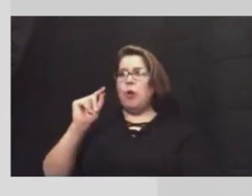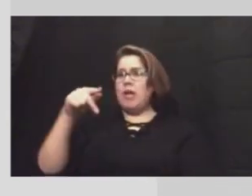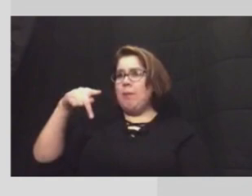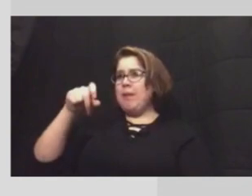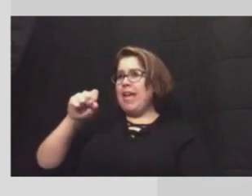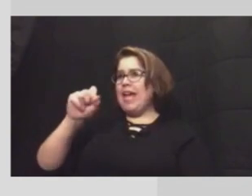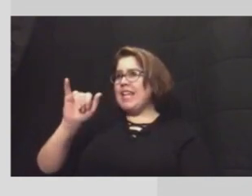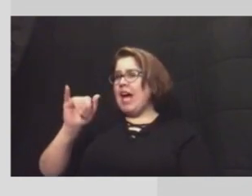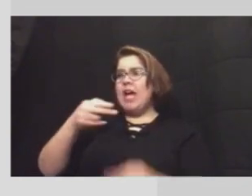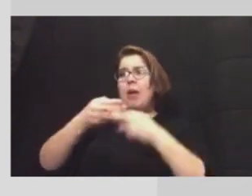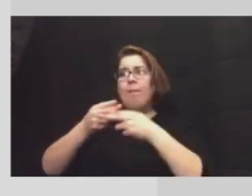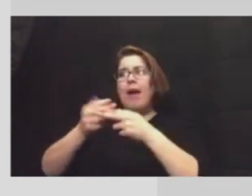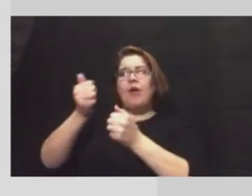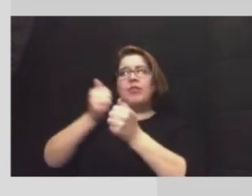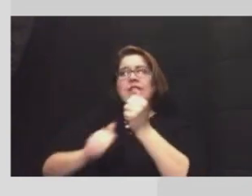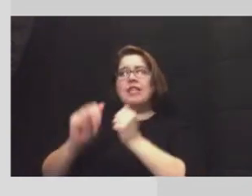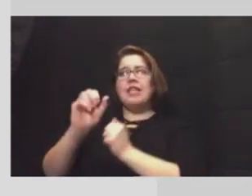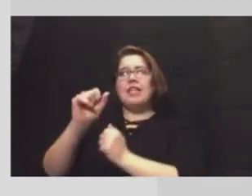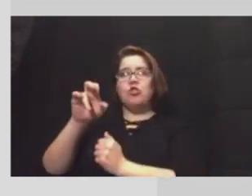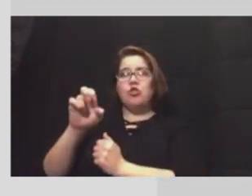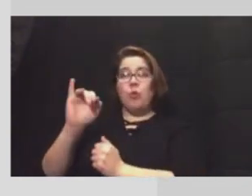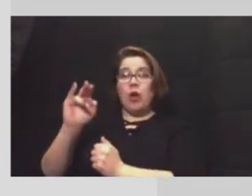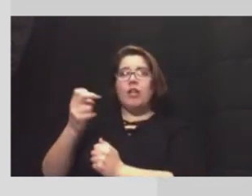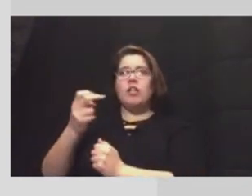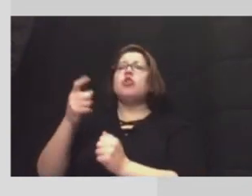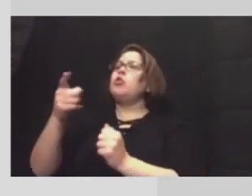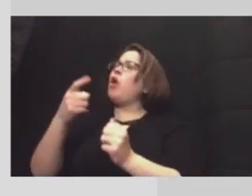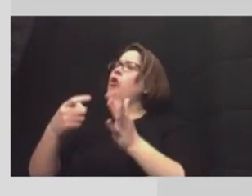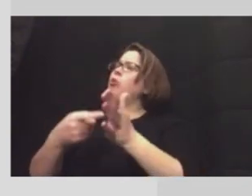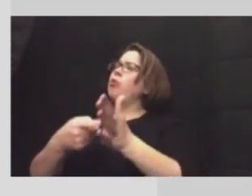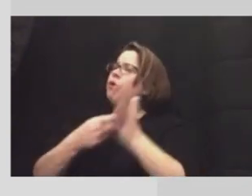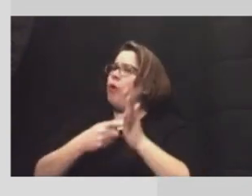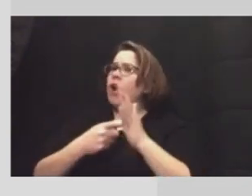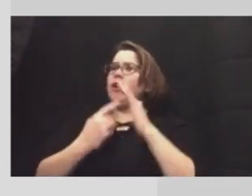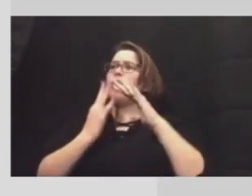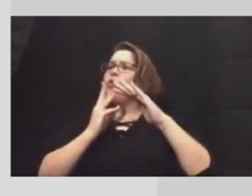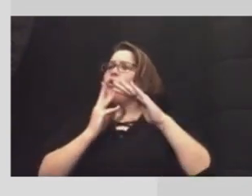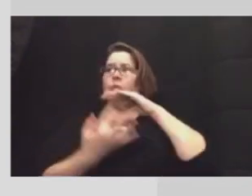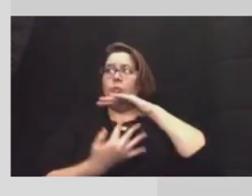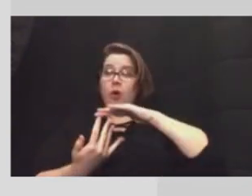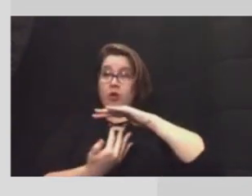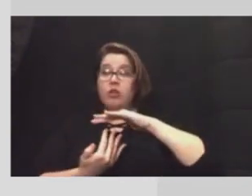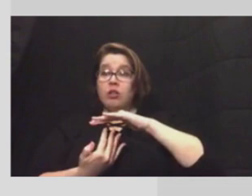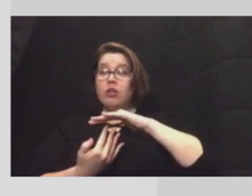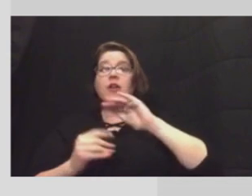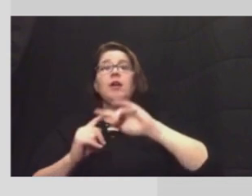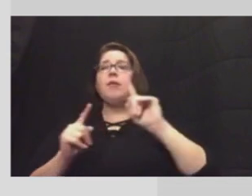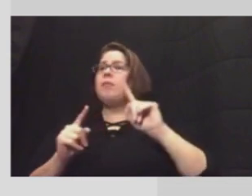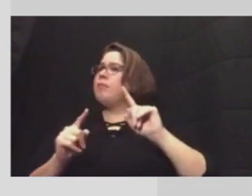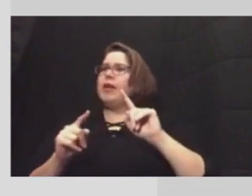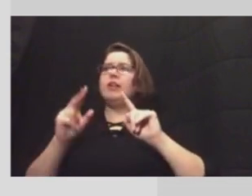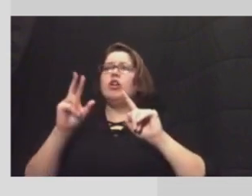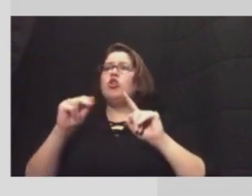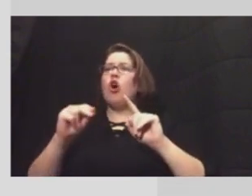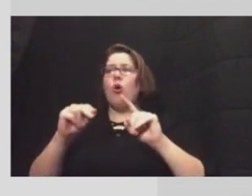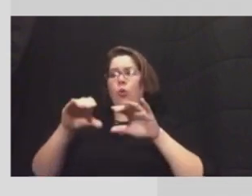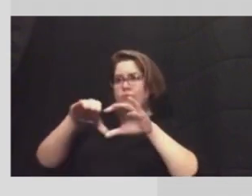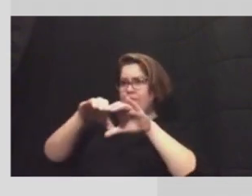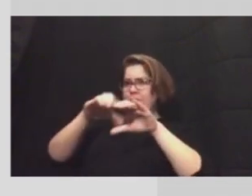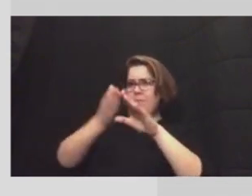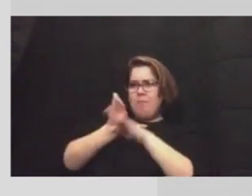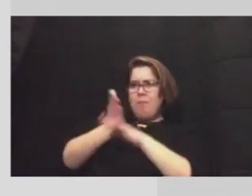square inch psi you have to do a boil water notice but again we had no line breaks and therefore